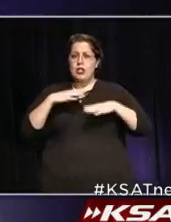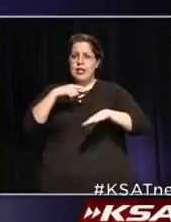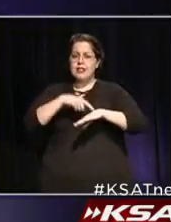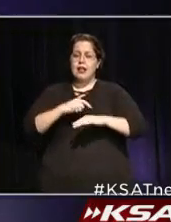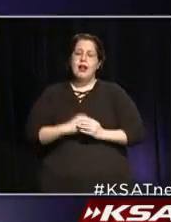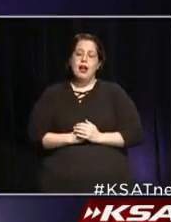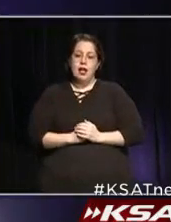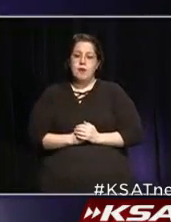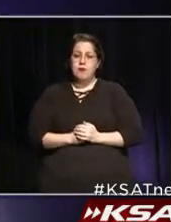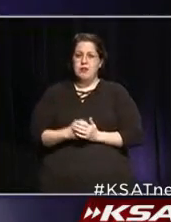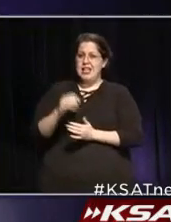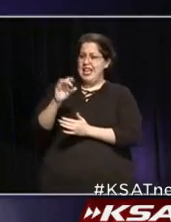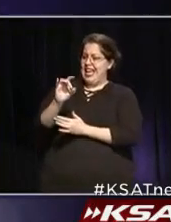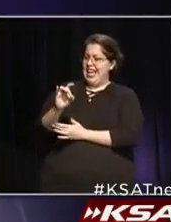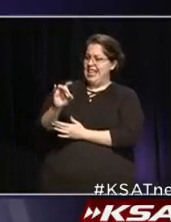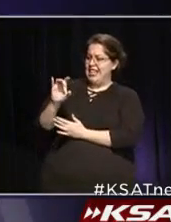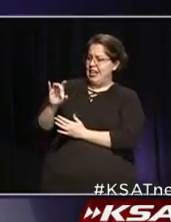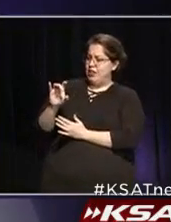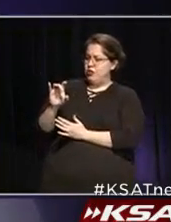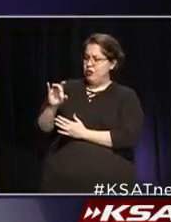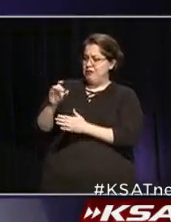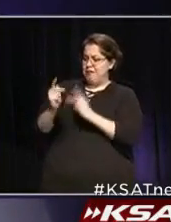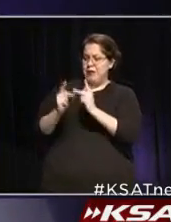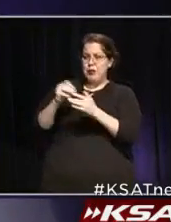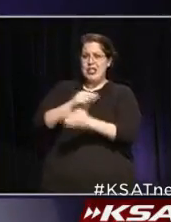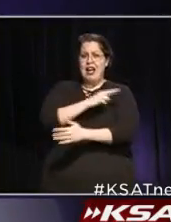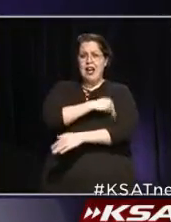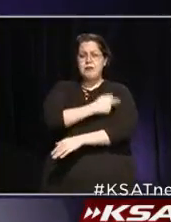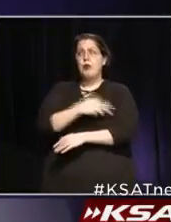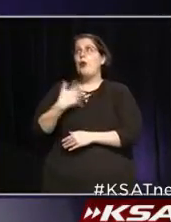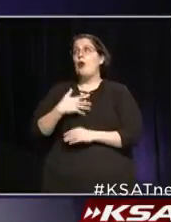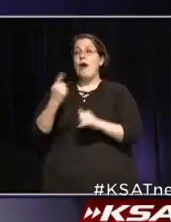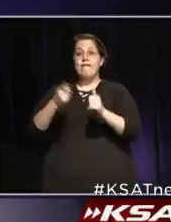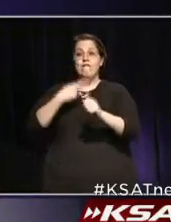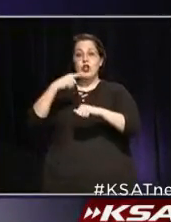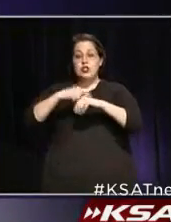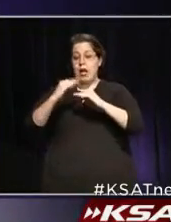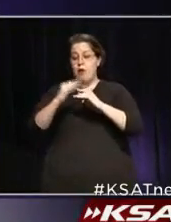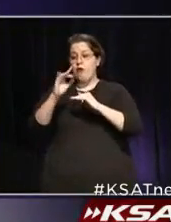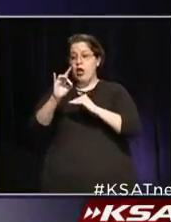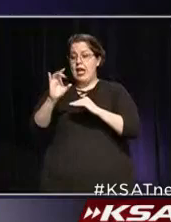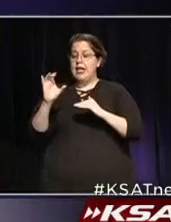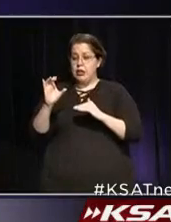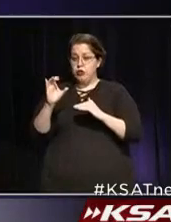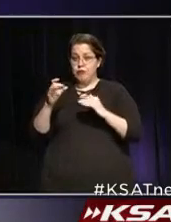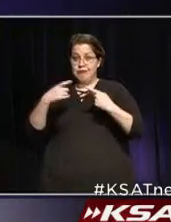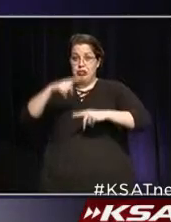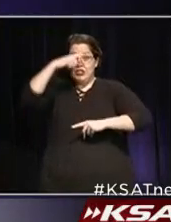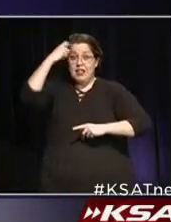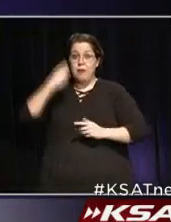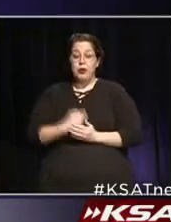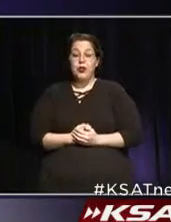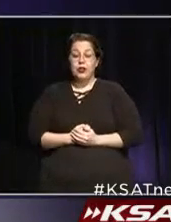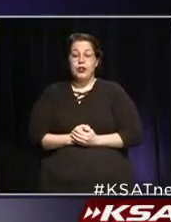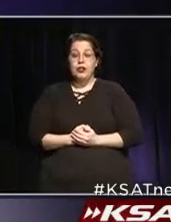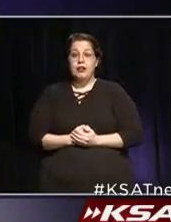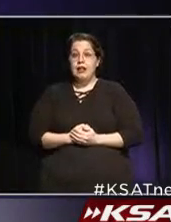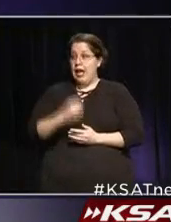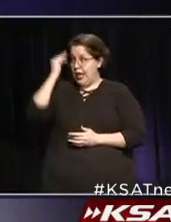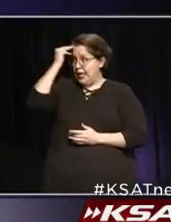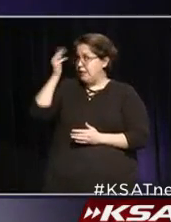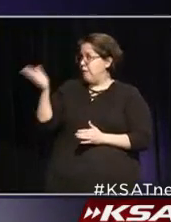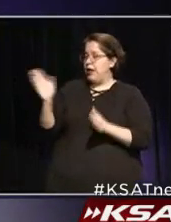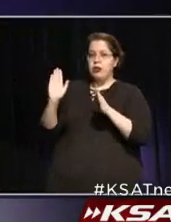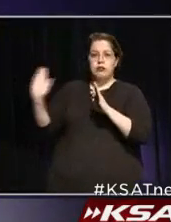with 800 in the hospital. That's the first time we've been over 800 since this last summer. And as the mayor mentioned,